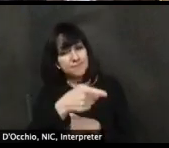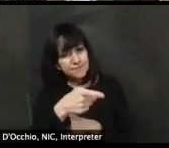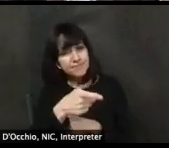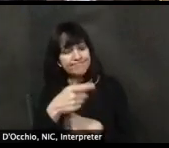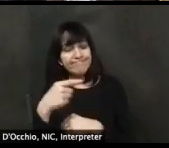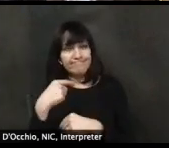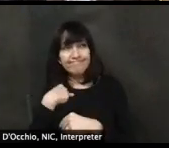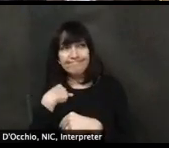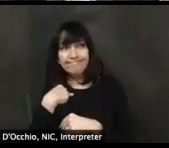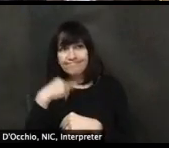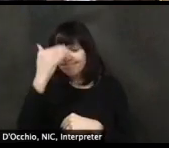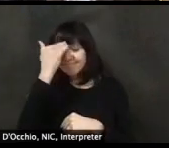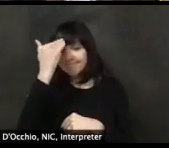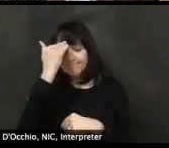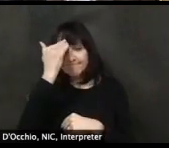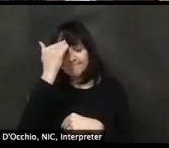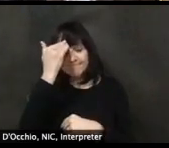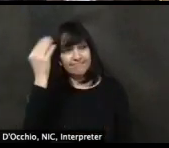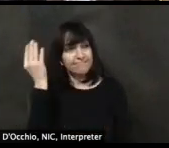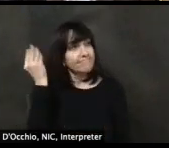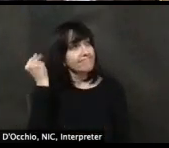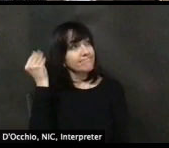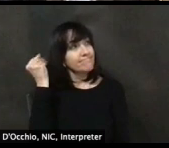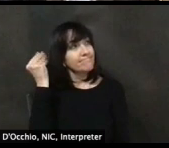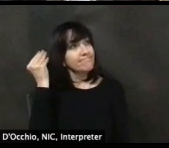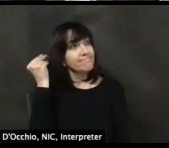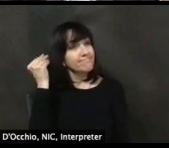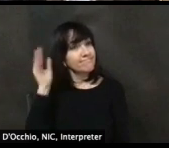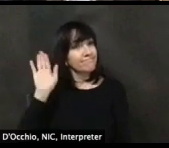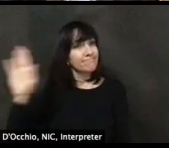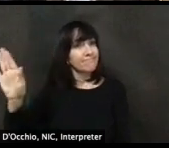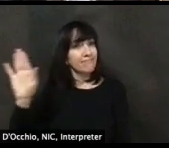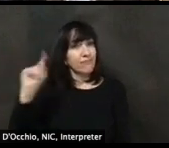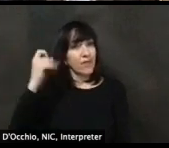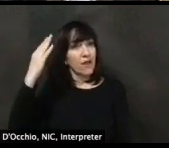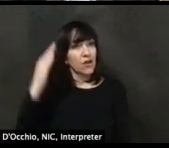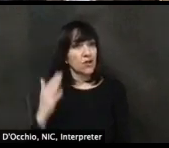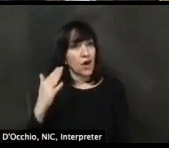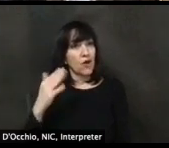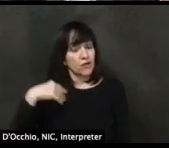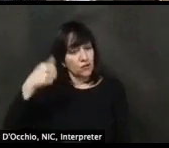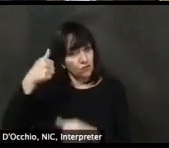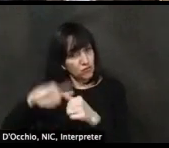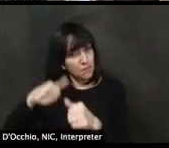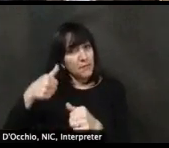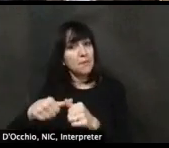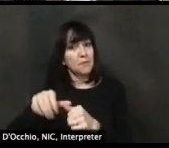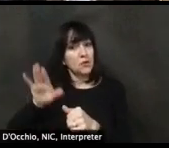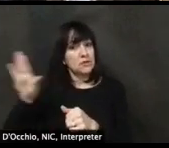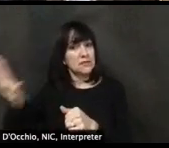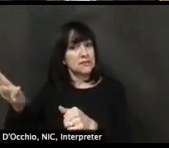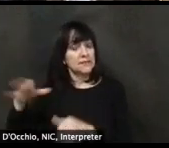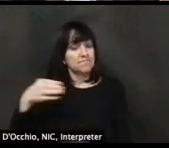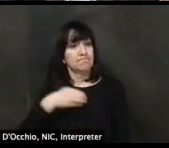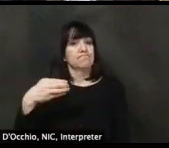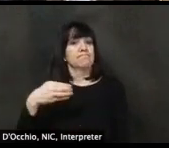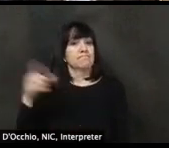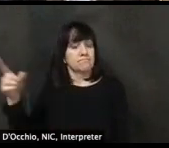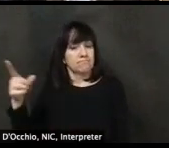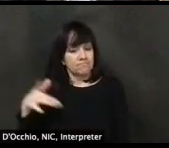how, um, you know, I think he, he felt he needed to react when he saw, um,